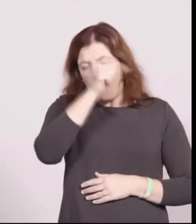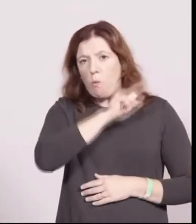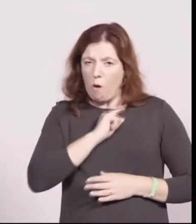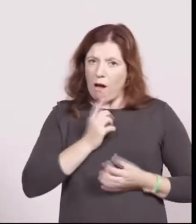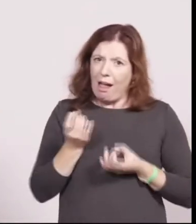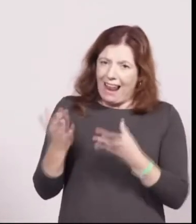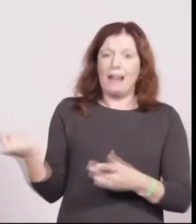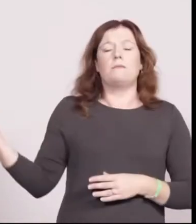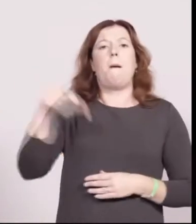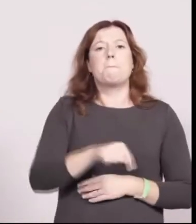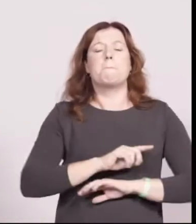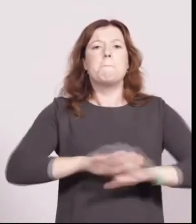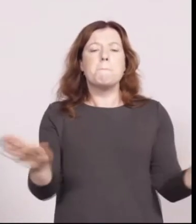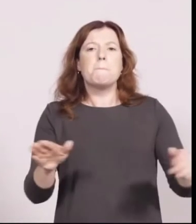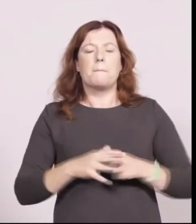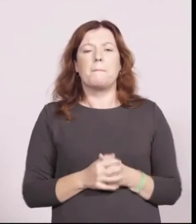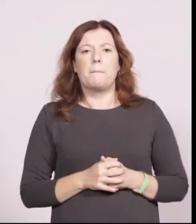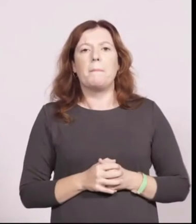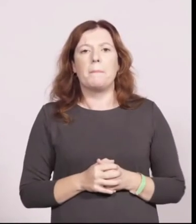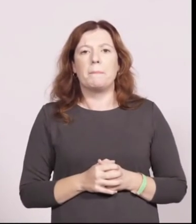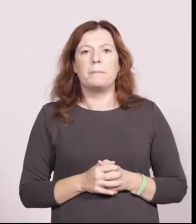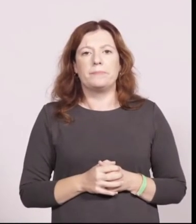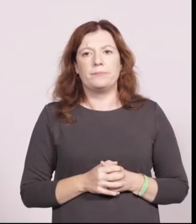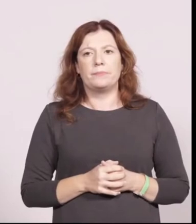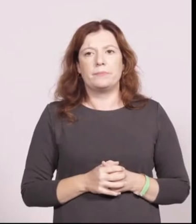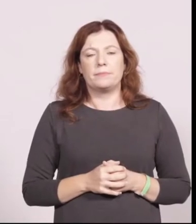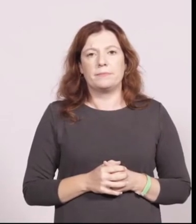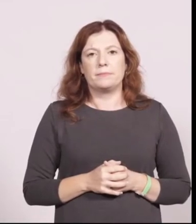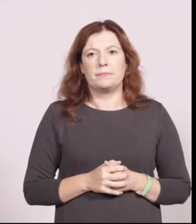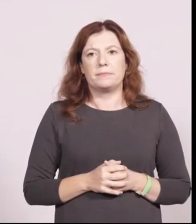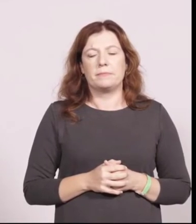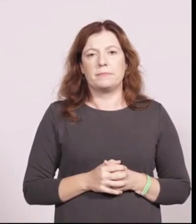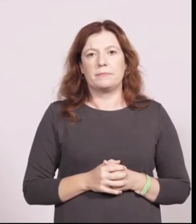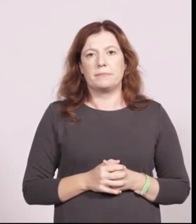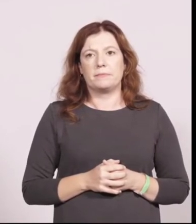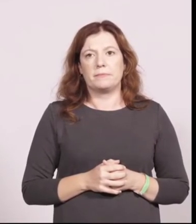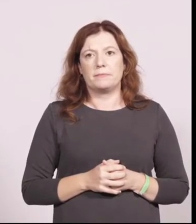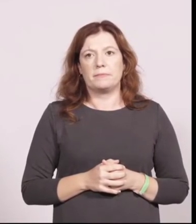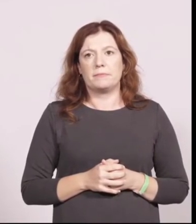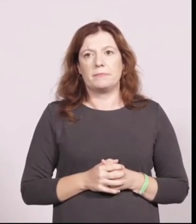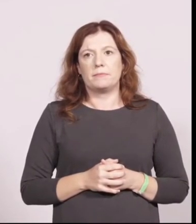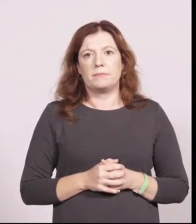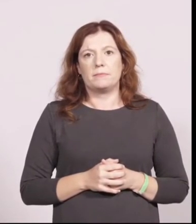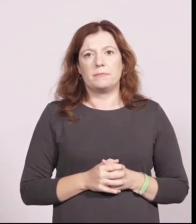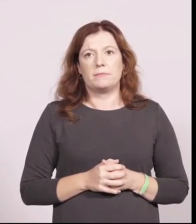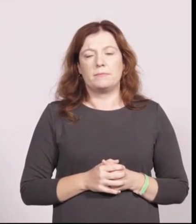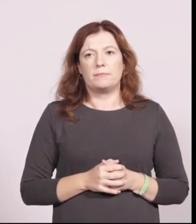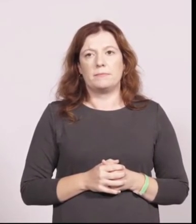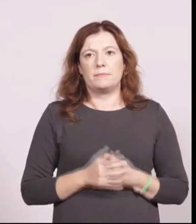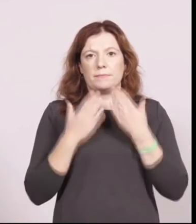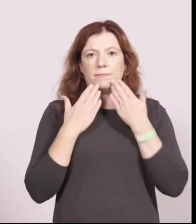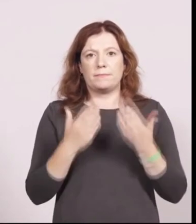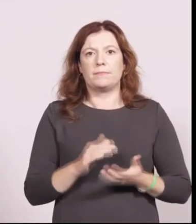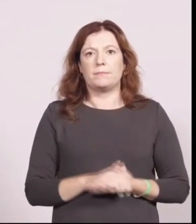thank you